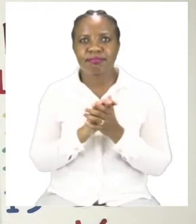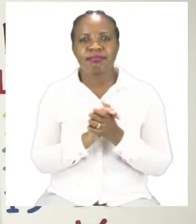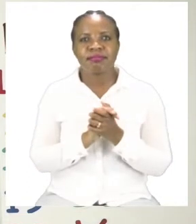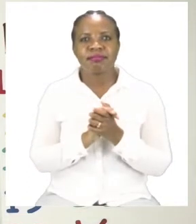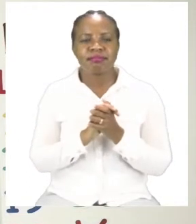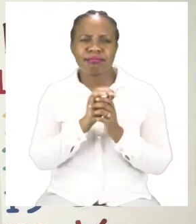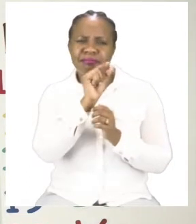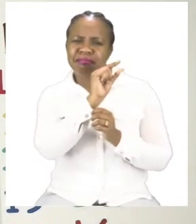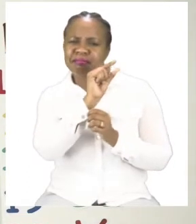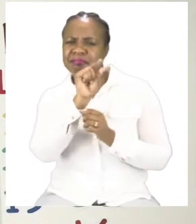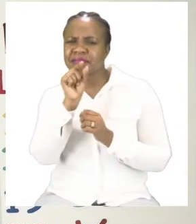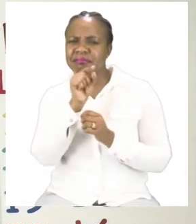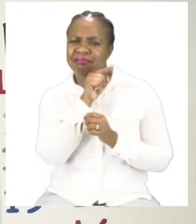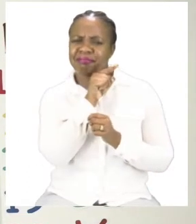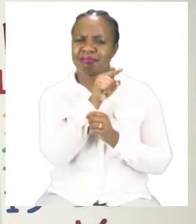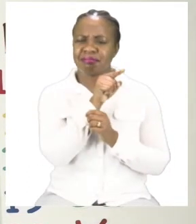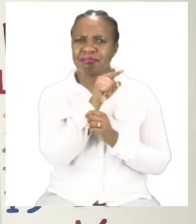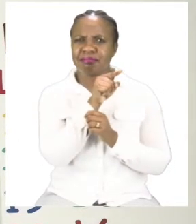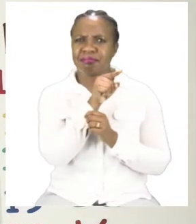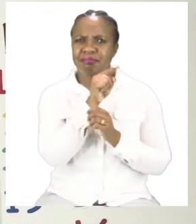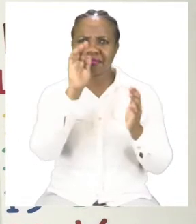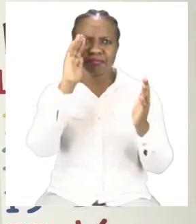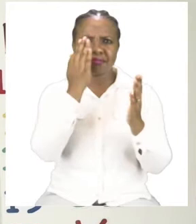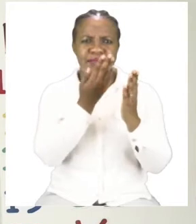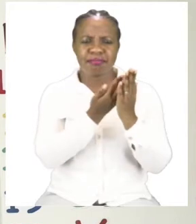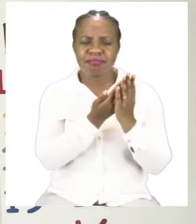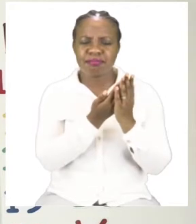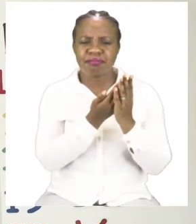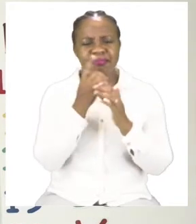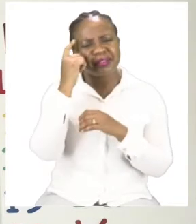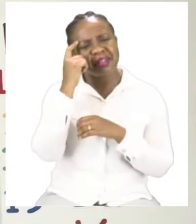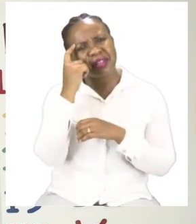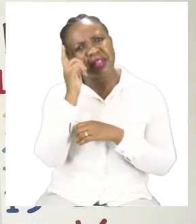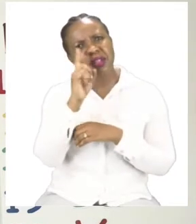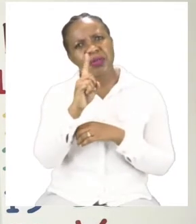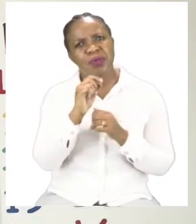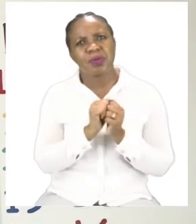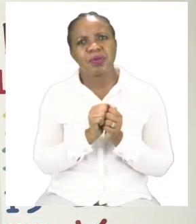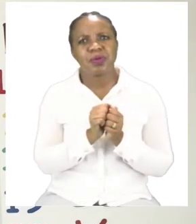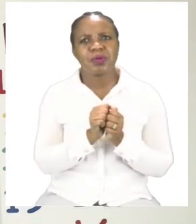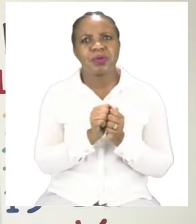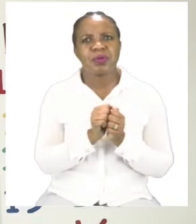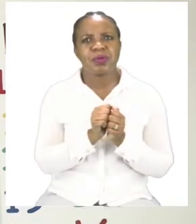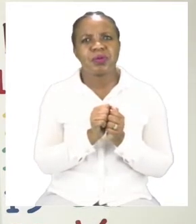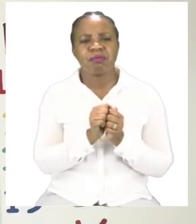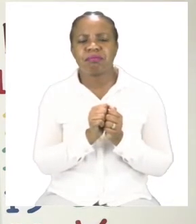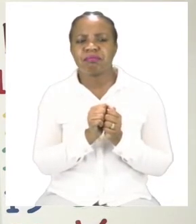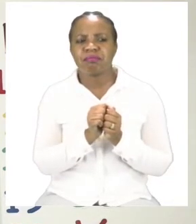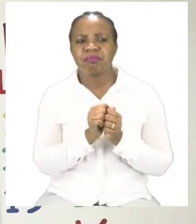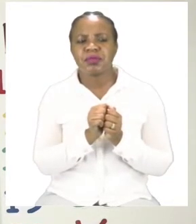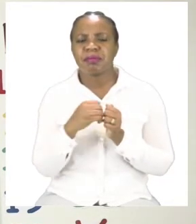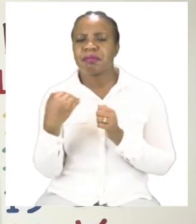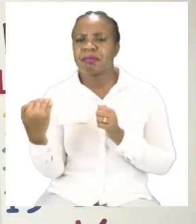do you think this is? The picture is there and then the words are here. Is it a bed?